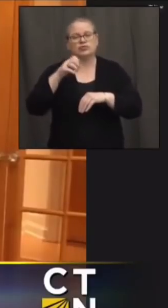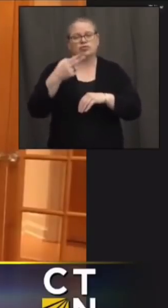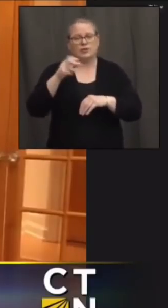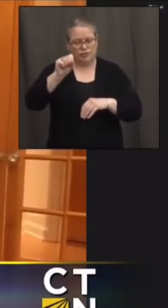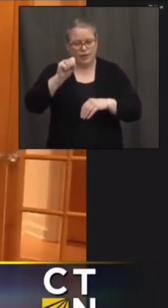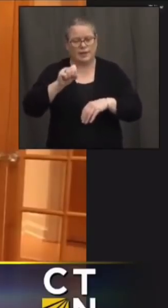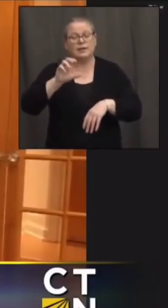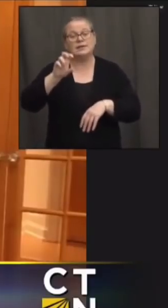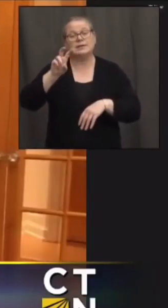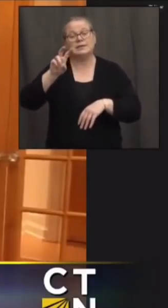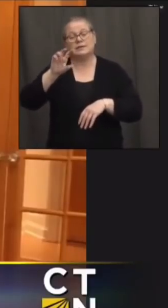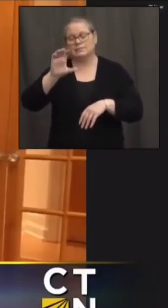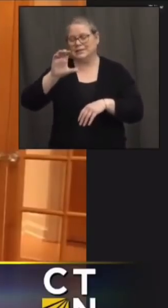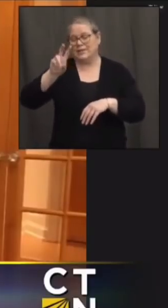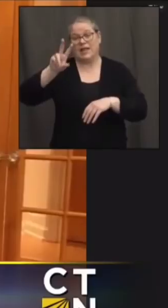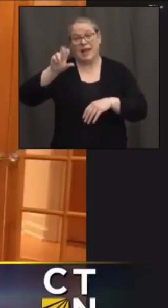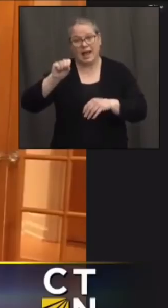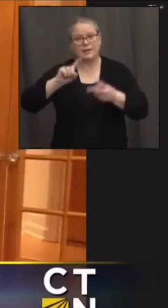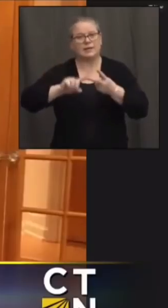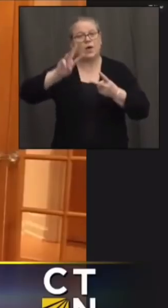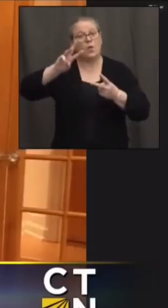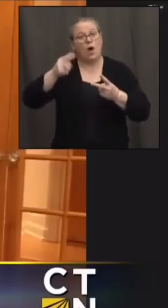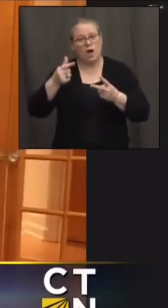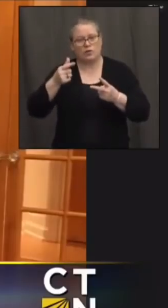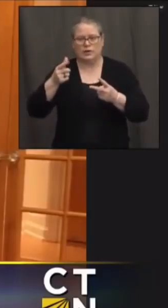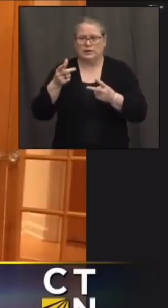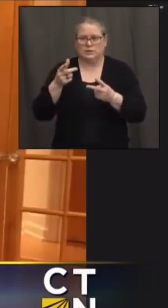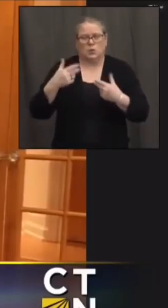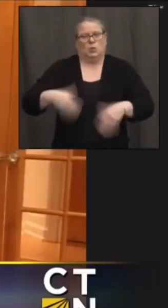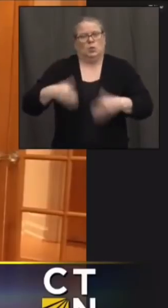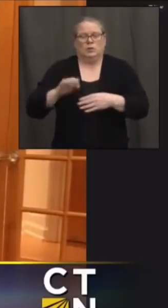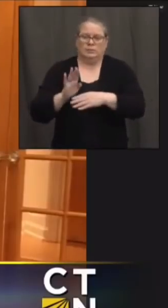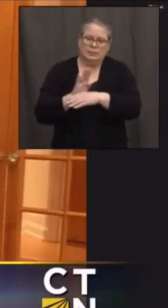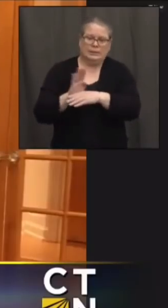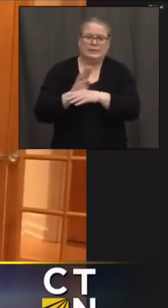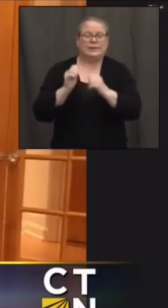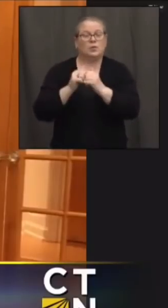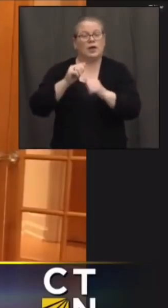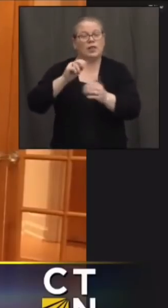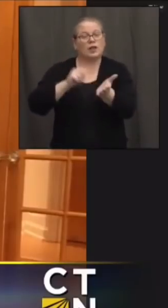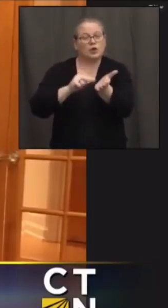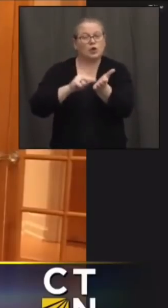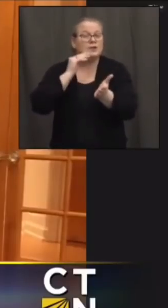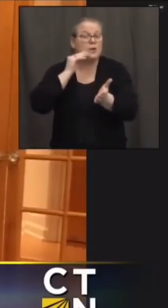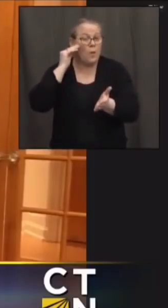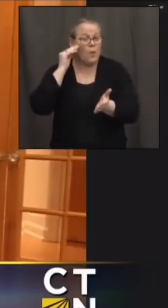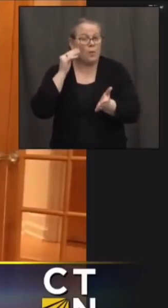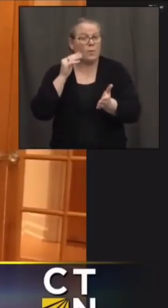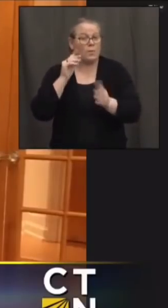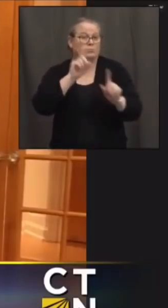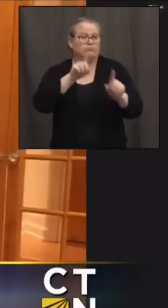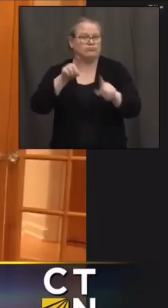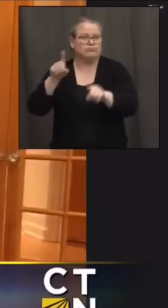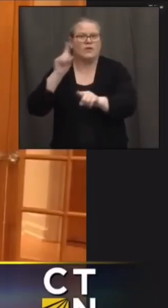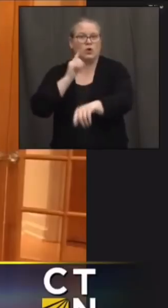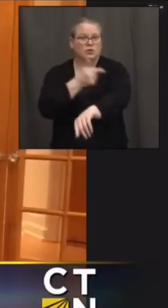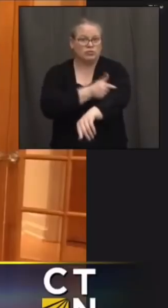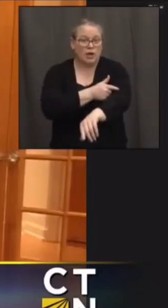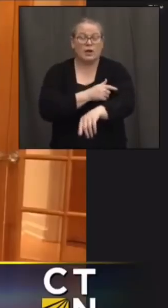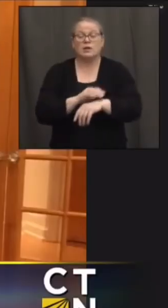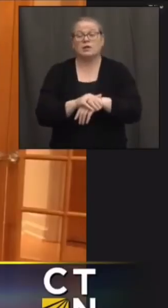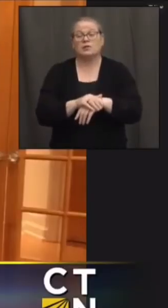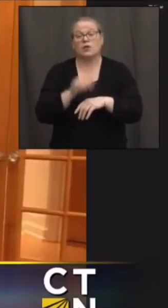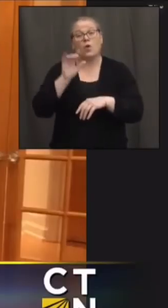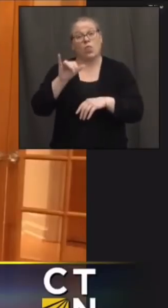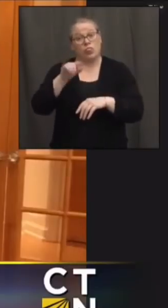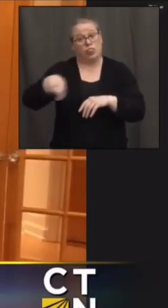facilities um they've made tremendous progress and they're starting to work their way through that and as they uh free up capacity from those mobile